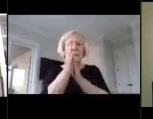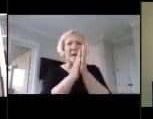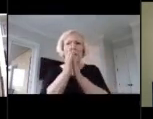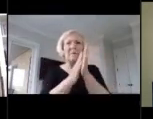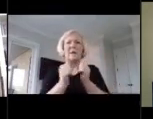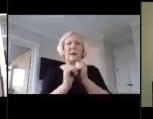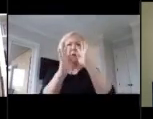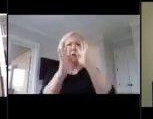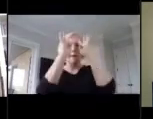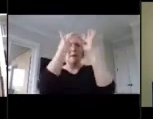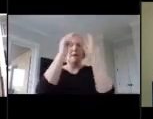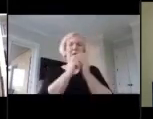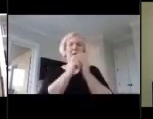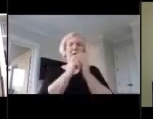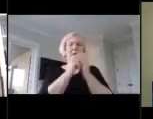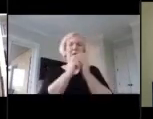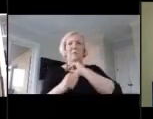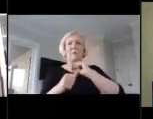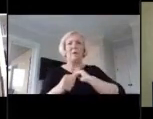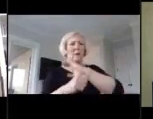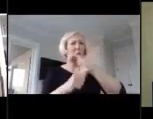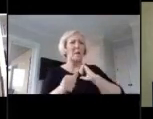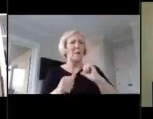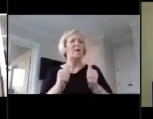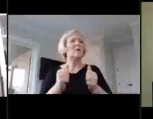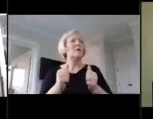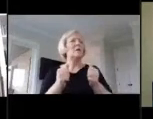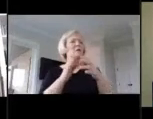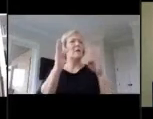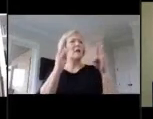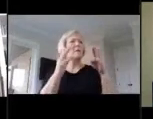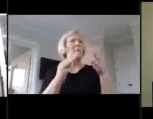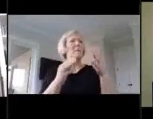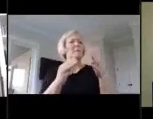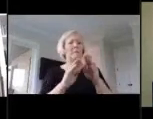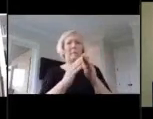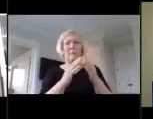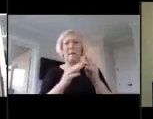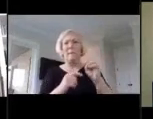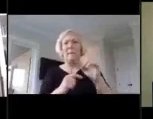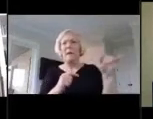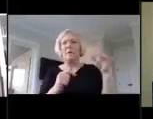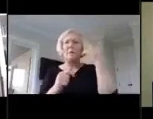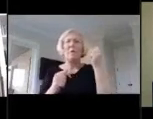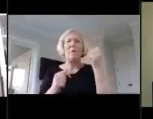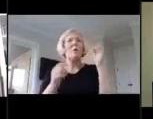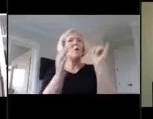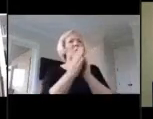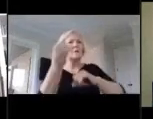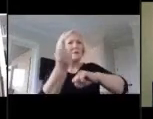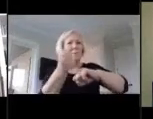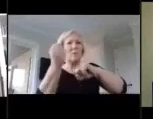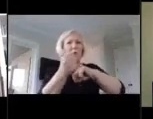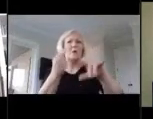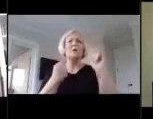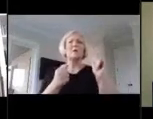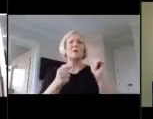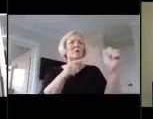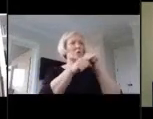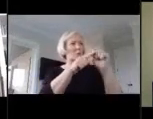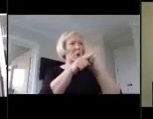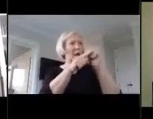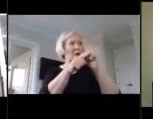of the committee to develop a manual for candidate support, served as an NBPTS trainer for candidate support providers nationwide,